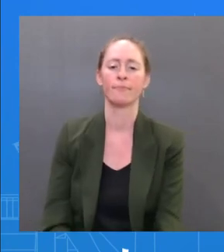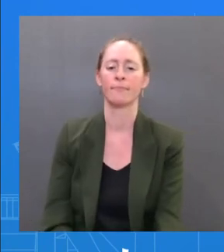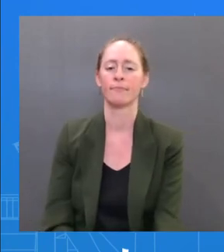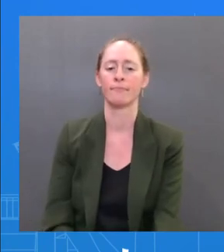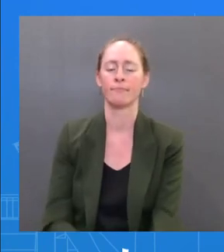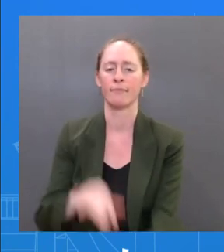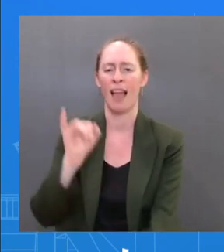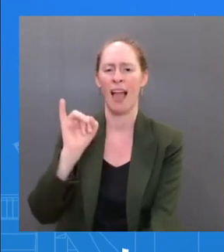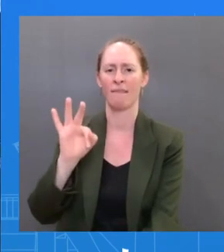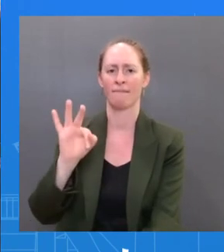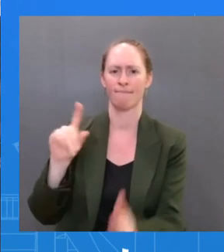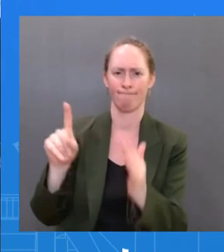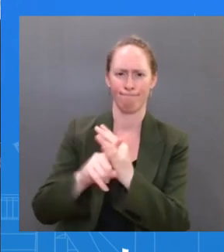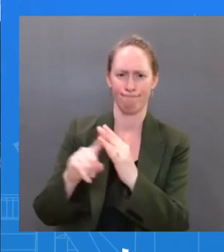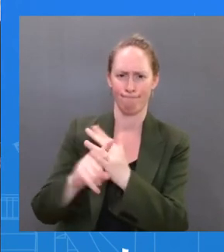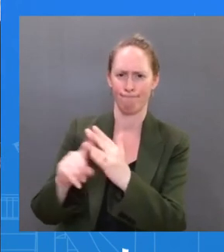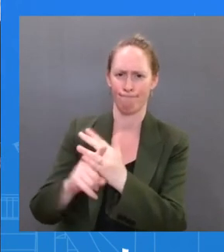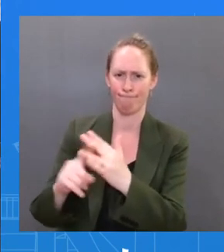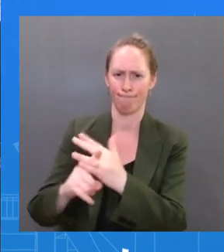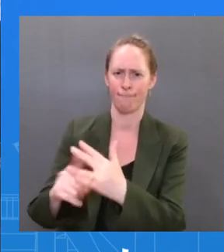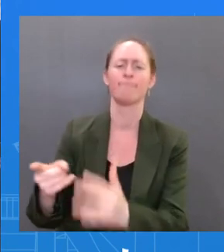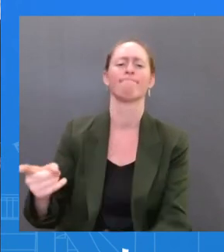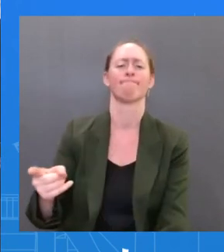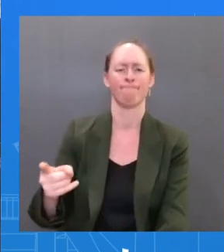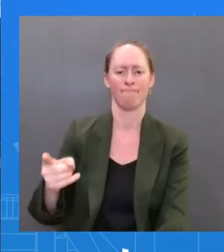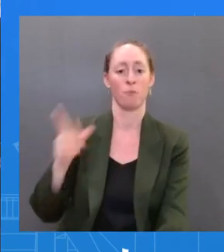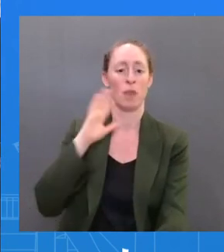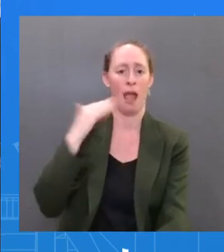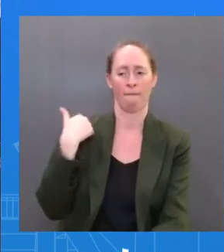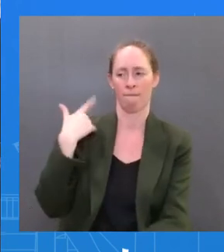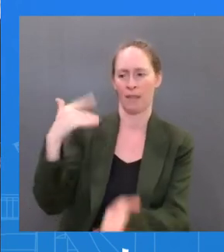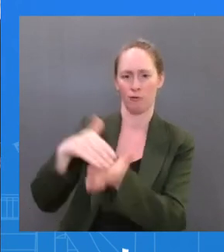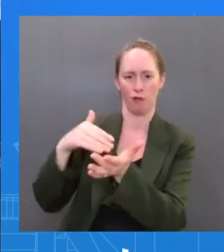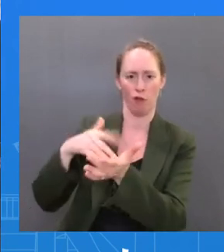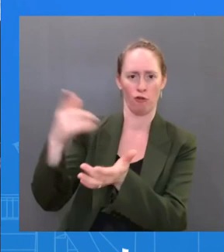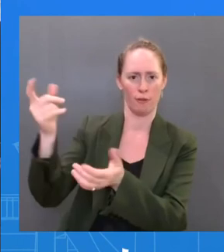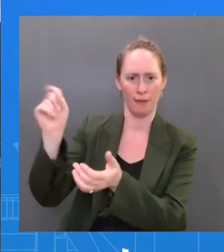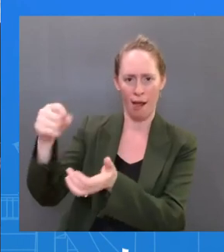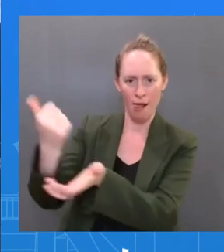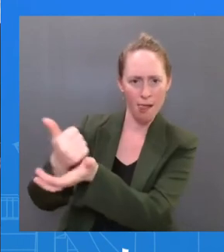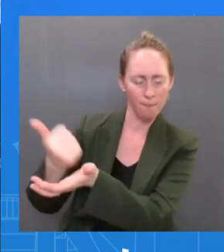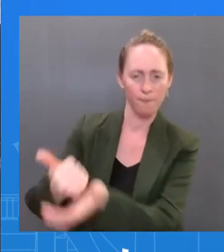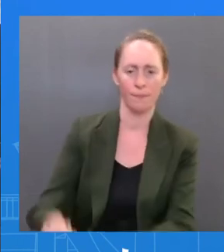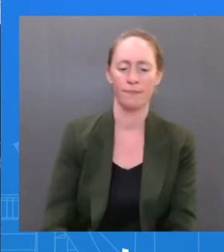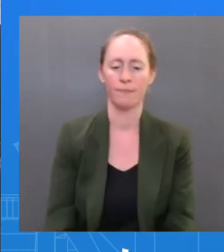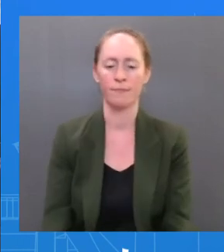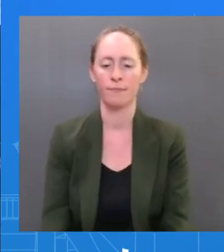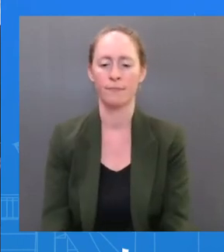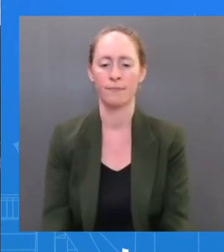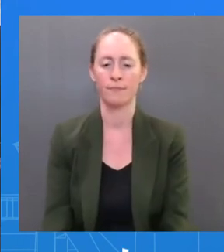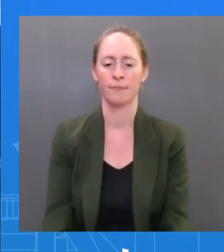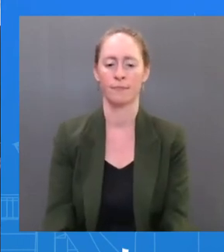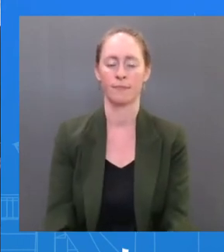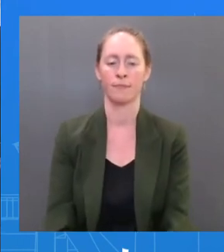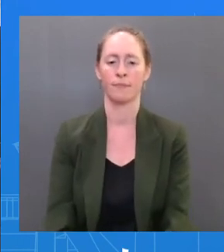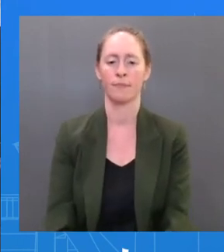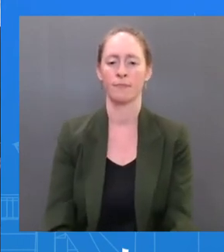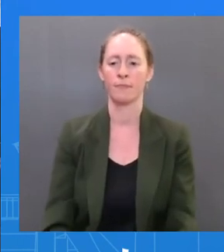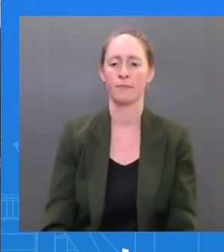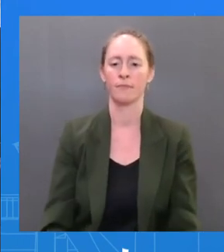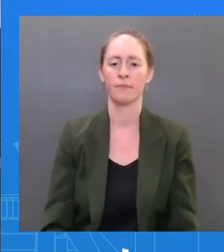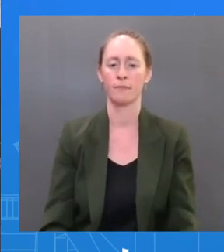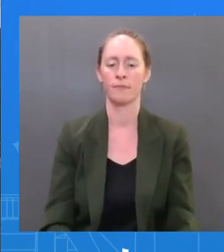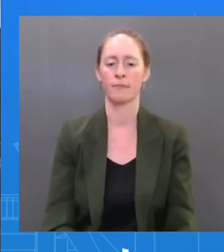And then just secondly, I guess more broadly maybe, um, I was hoping you could kind of explain what the risk of reinfection is with this current